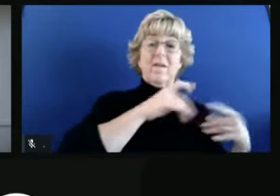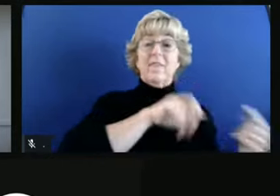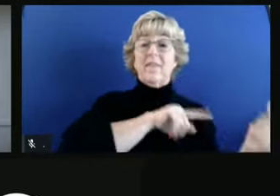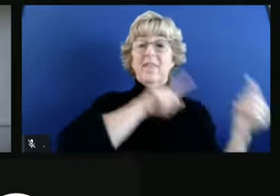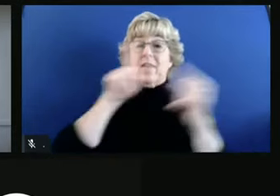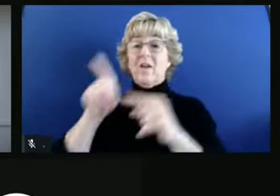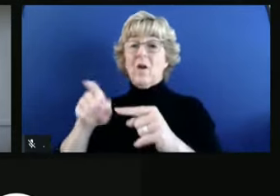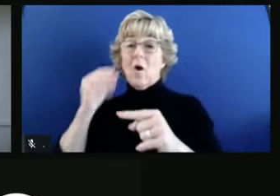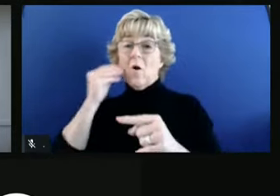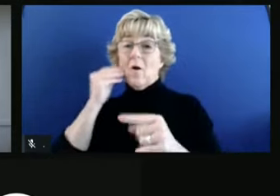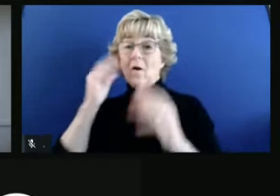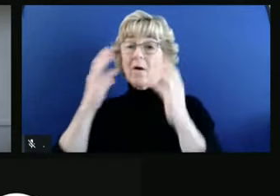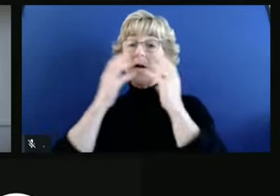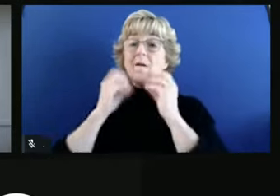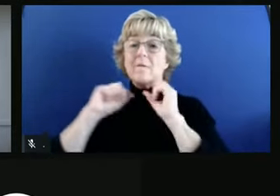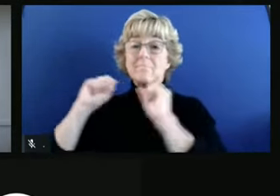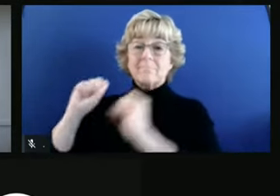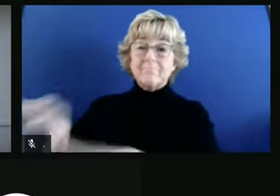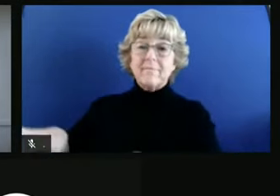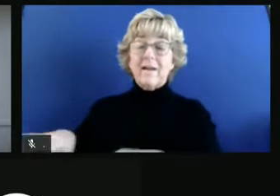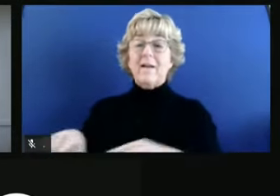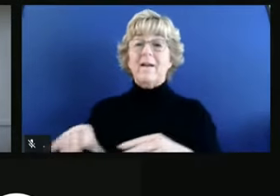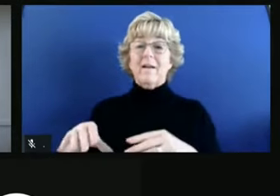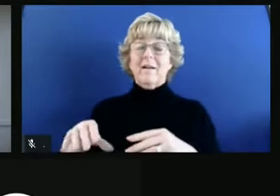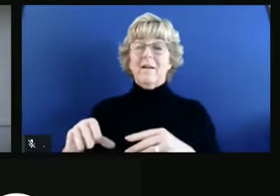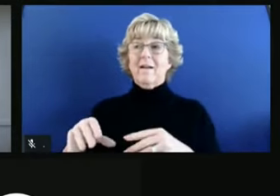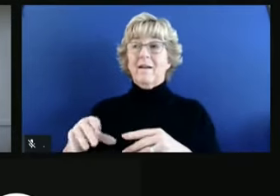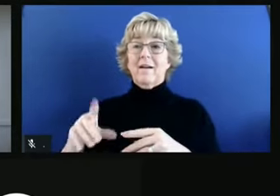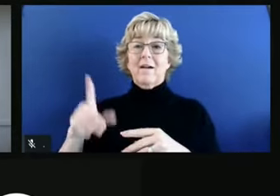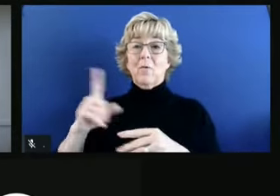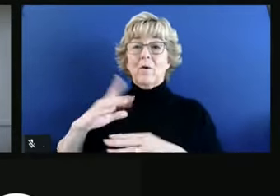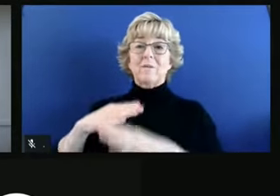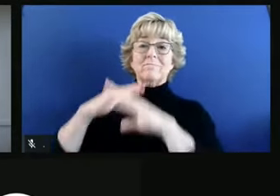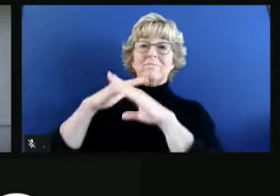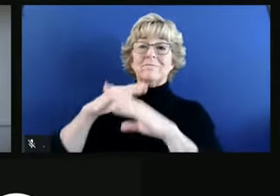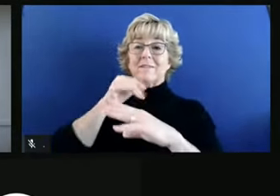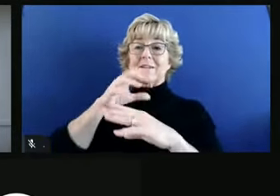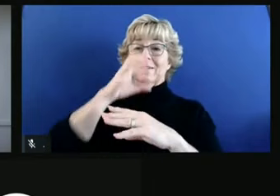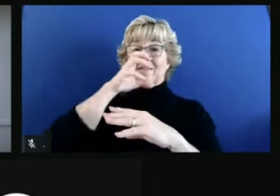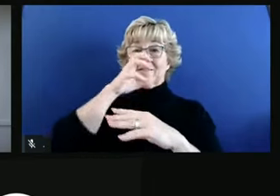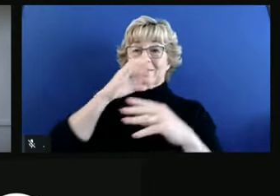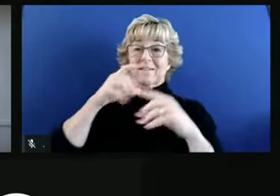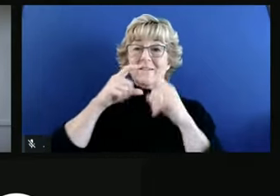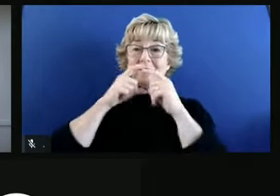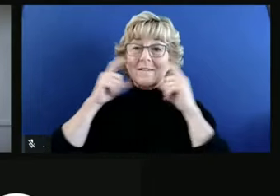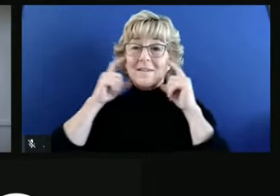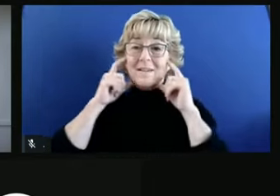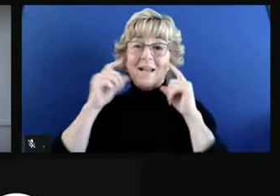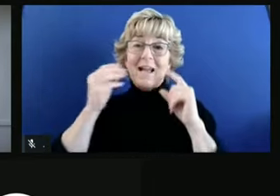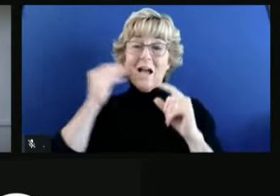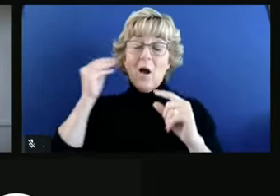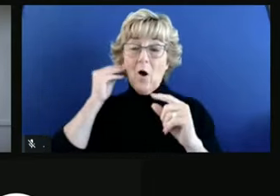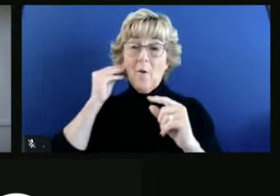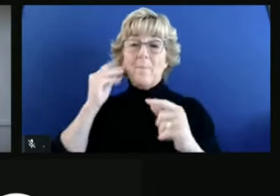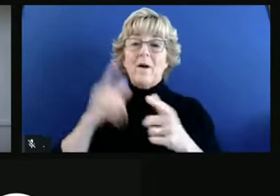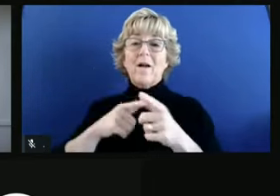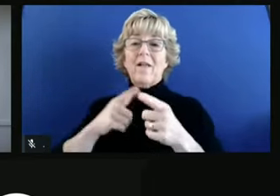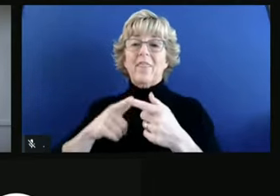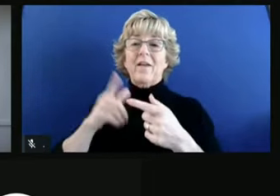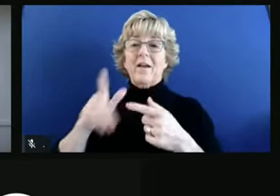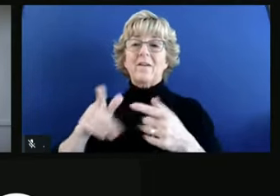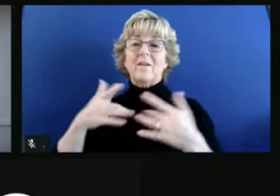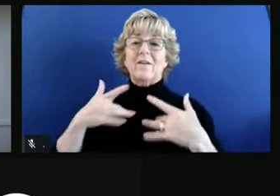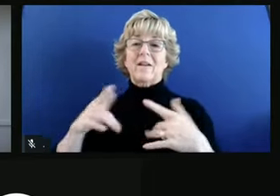mask. They take down their guard. Because where else can you take down your guard if not with your family and loved ones, those that you